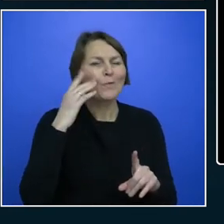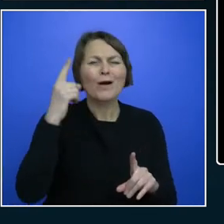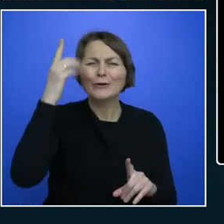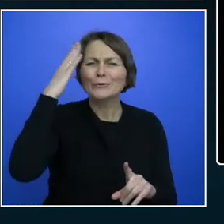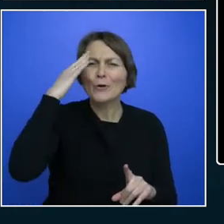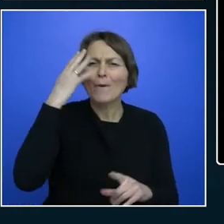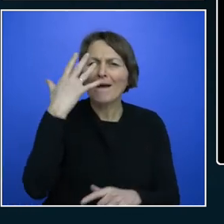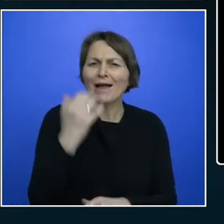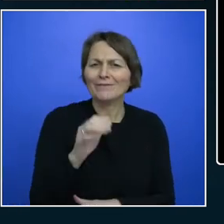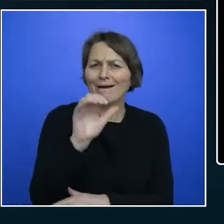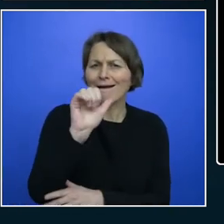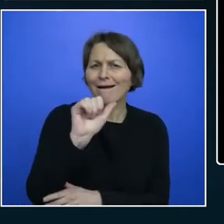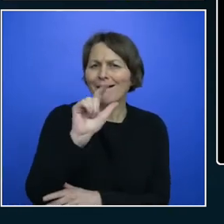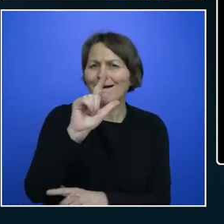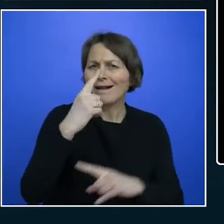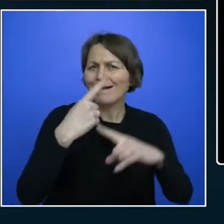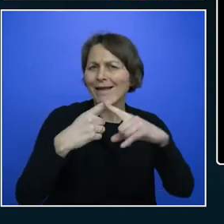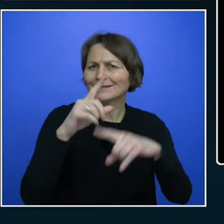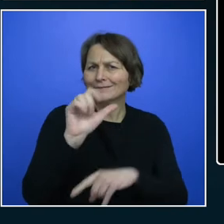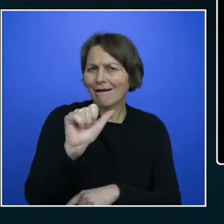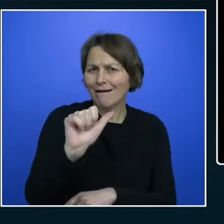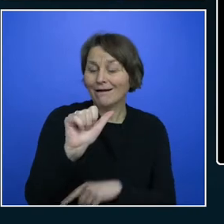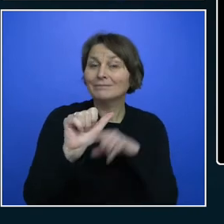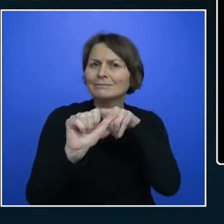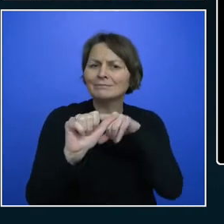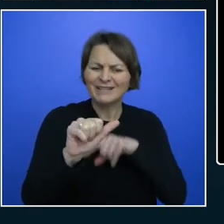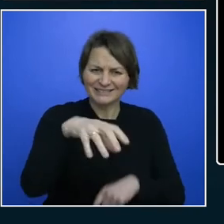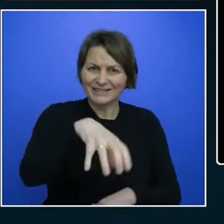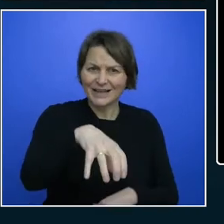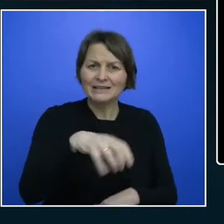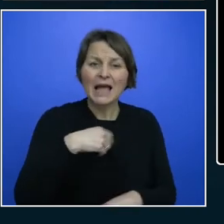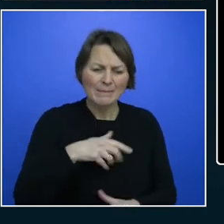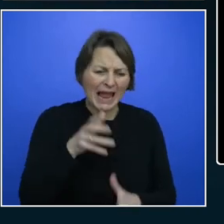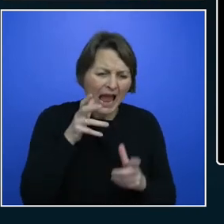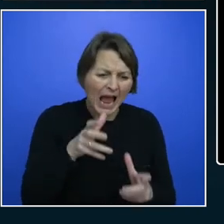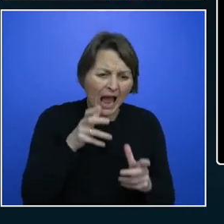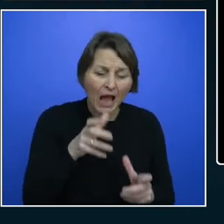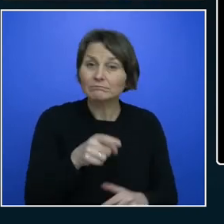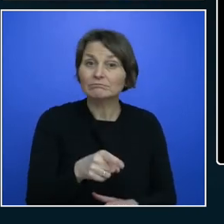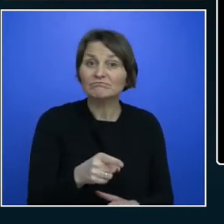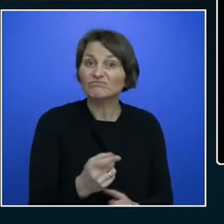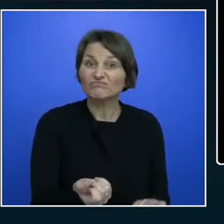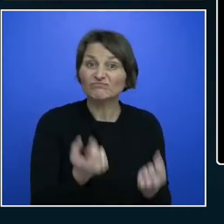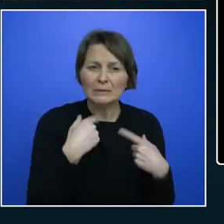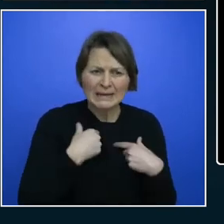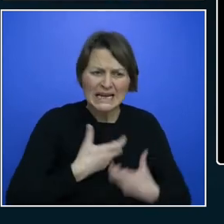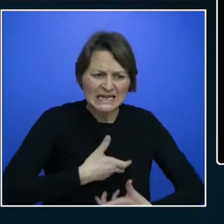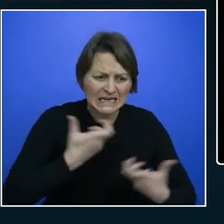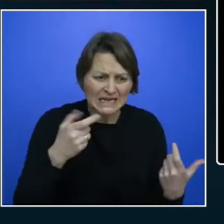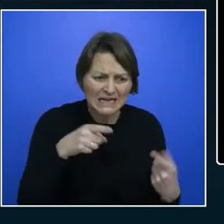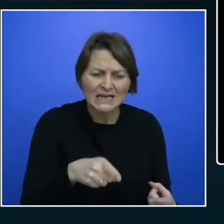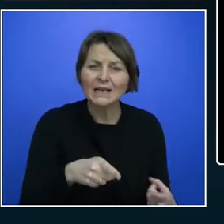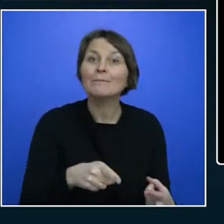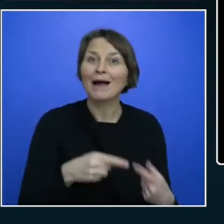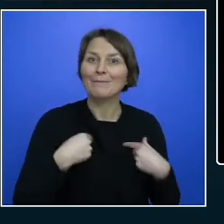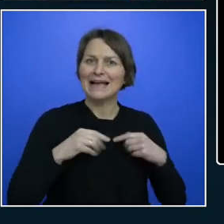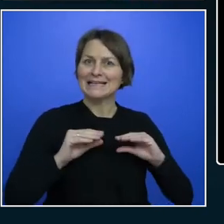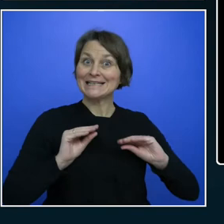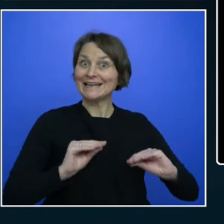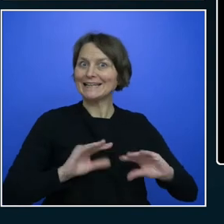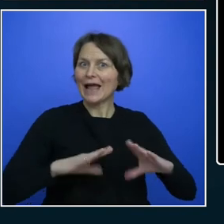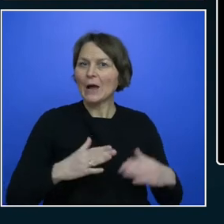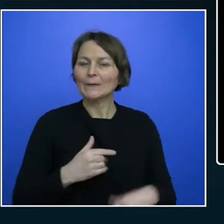it never really understood I was angry. So I taught an AI emotion. You can, and I taught it sarcasm, actually, because it's the hardest emotion to understand.